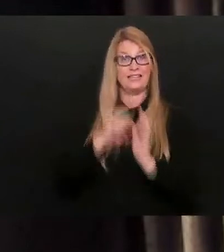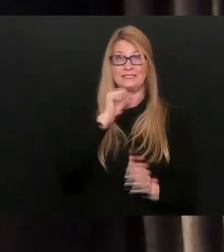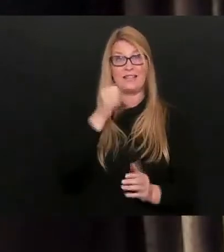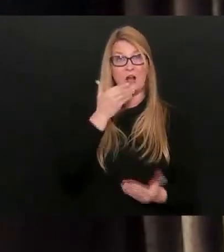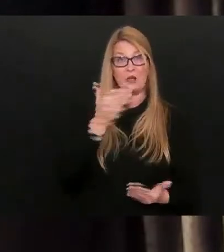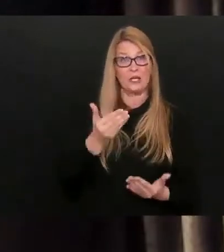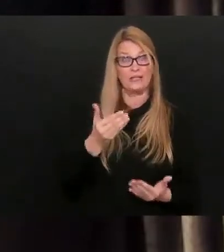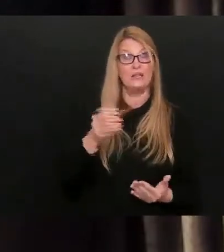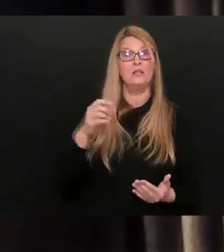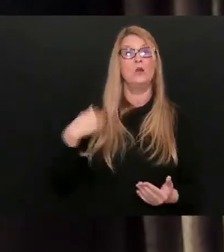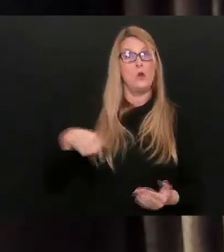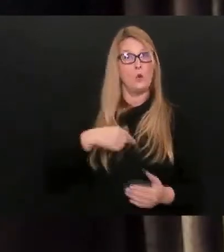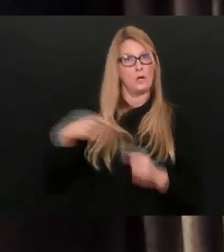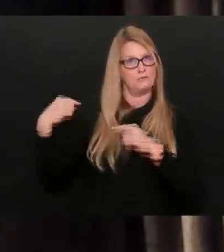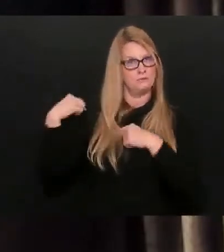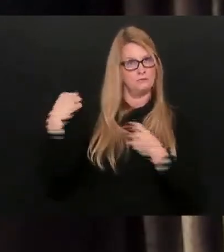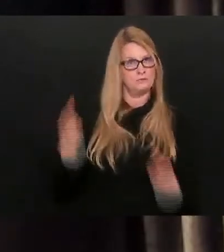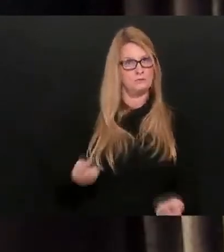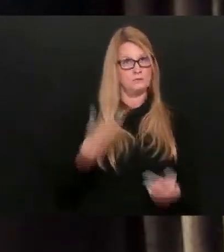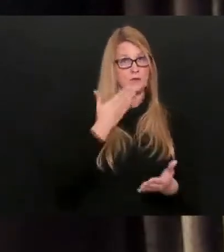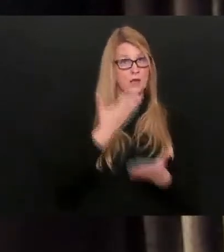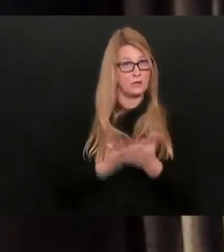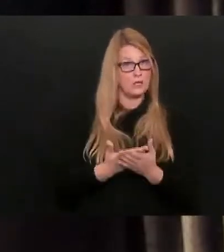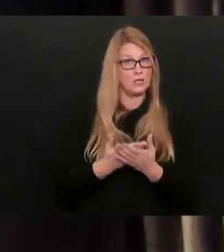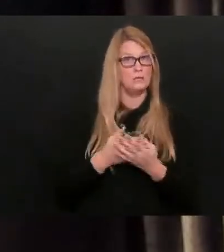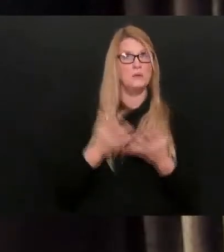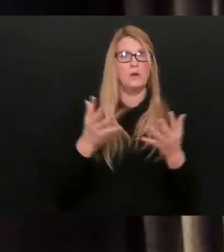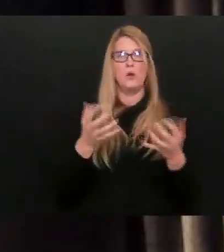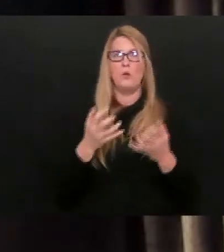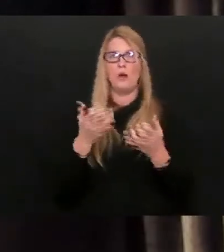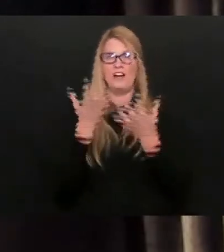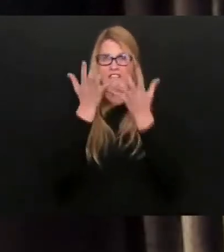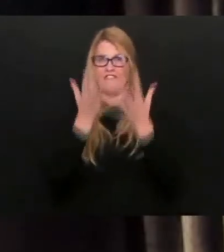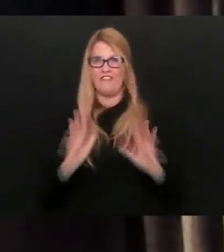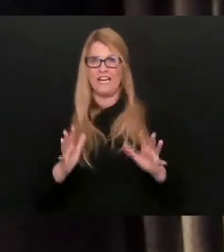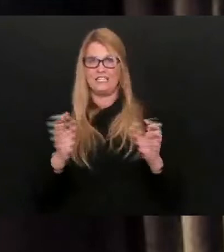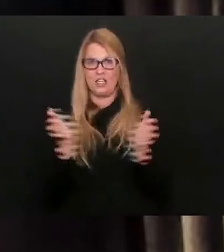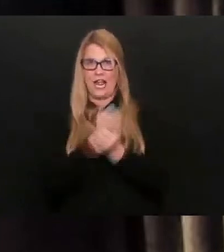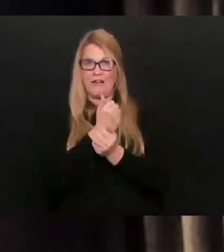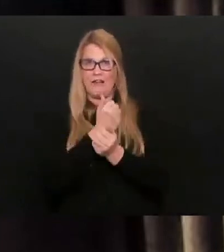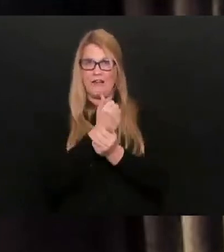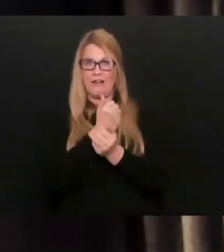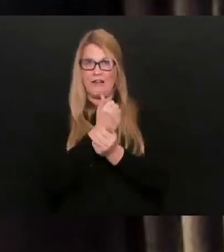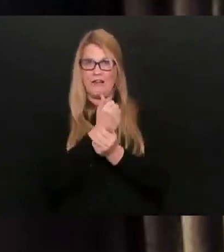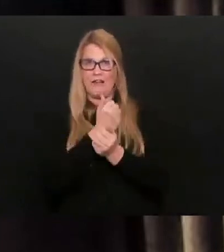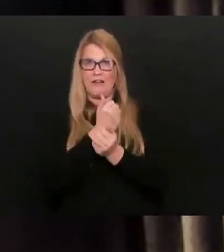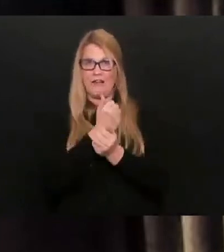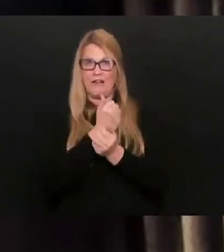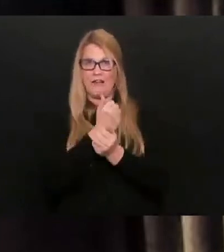great, we want to make sure that we are finishing and across the finish line continuing to do